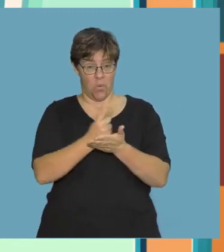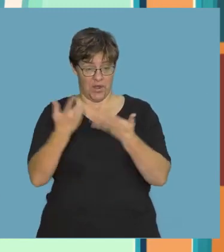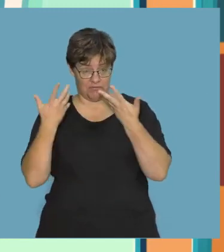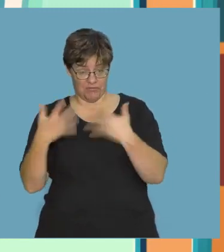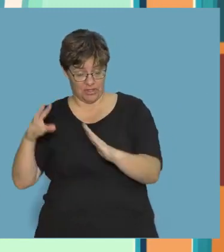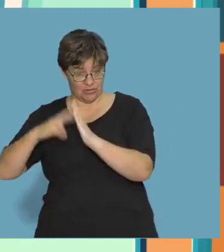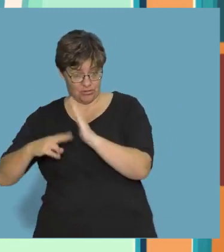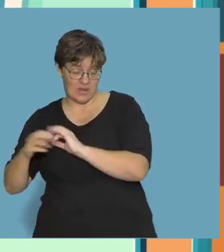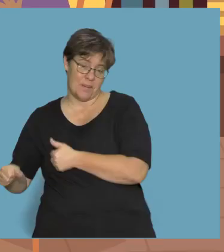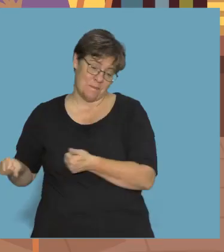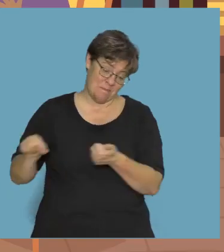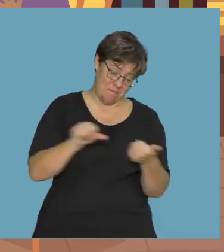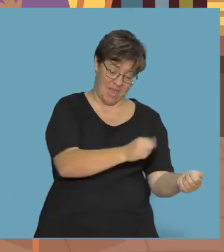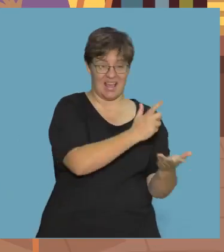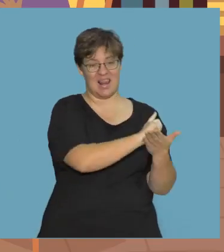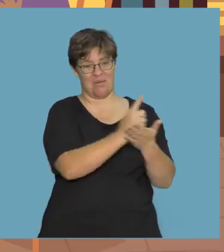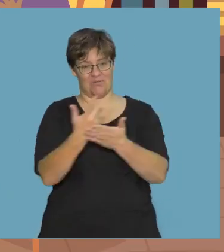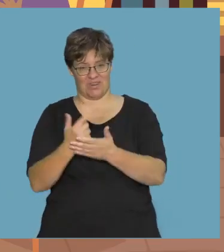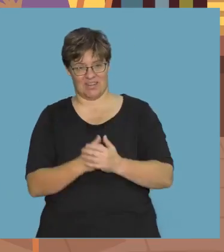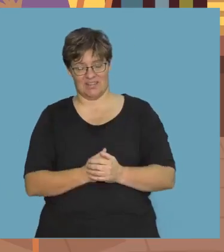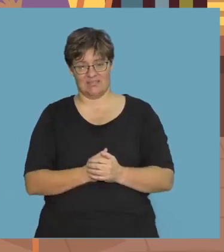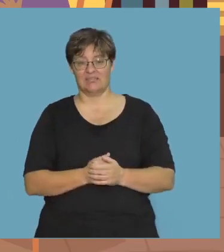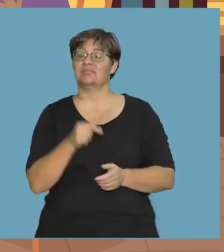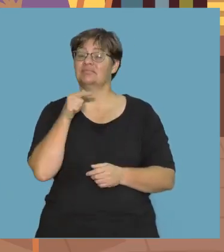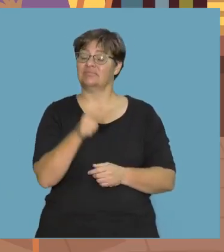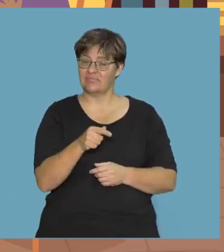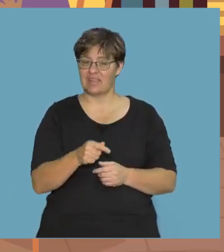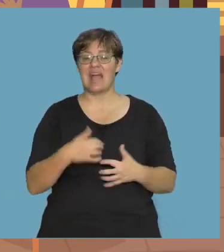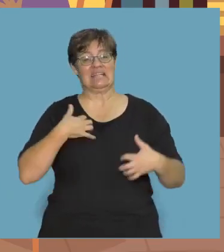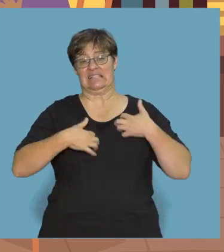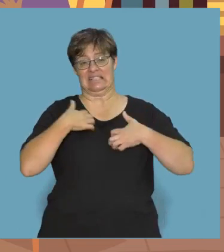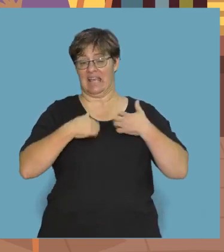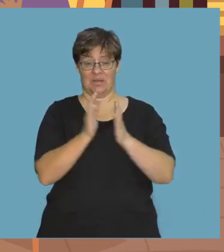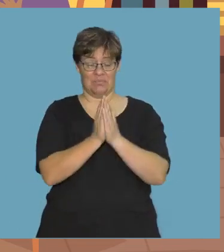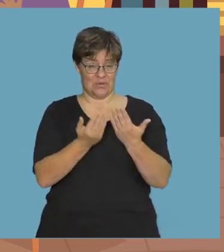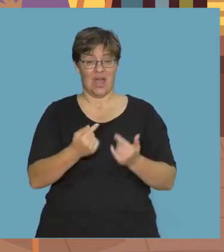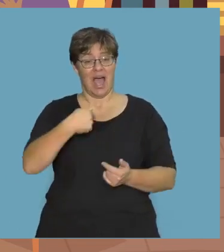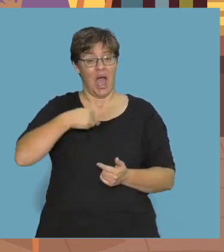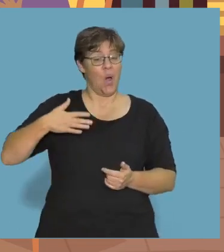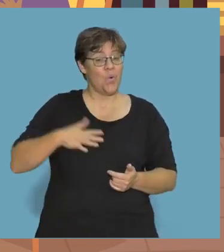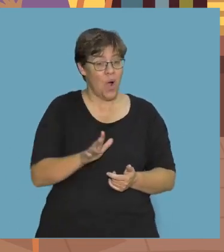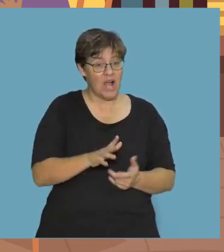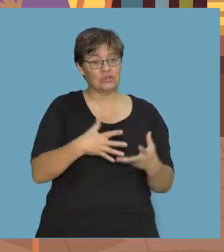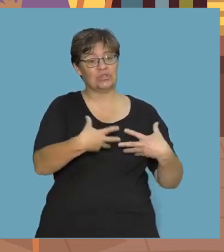the library. Say, This is an exciting book. I want to take it home.